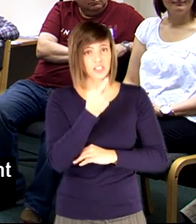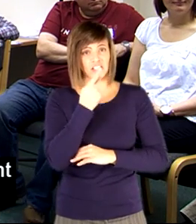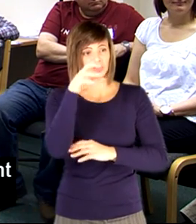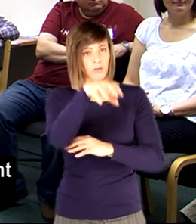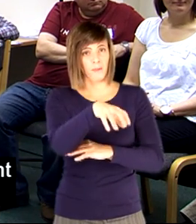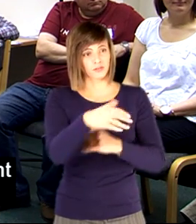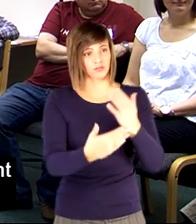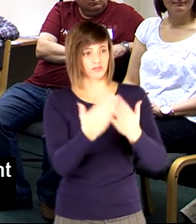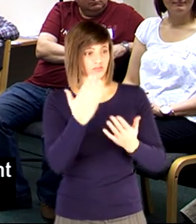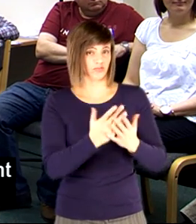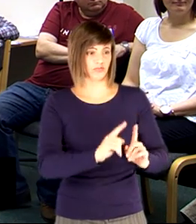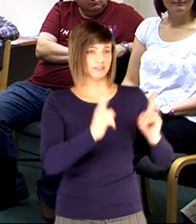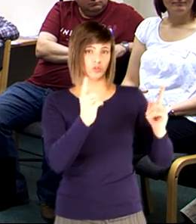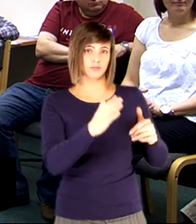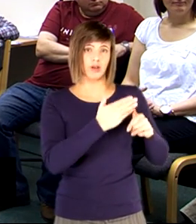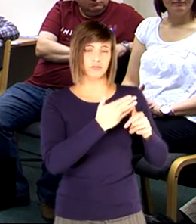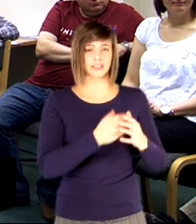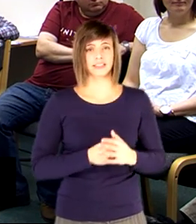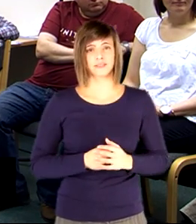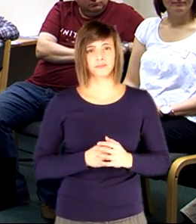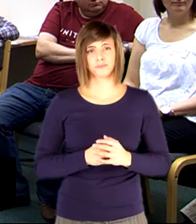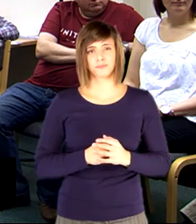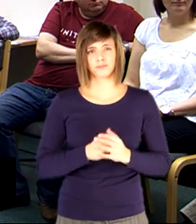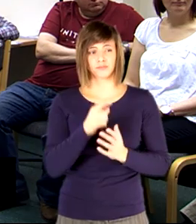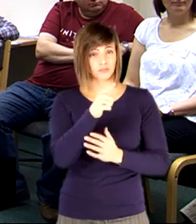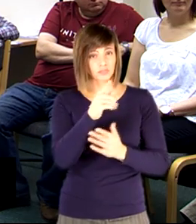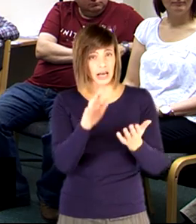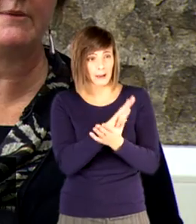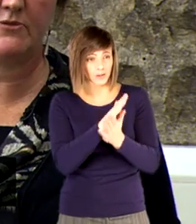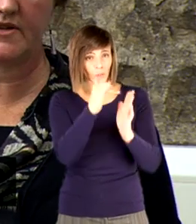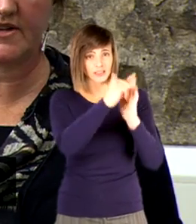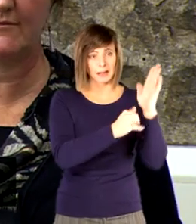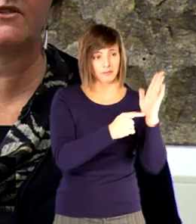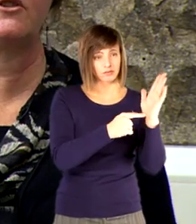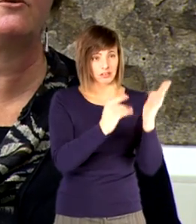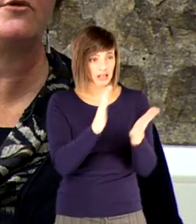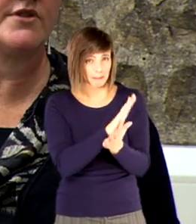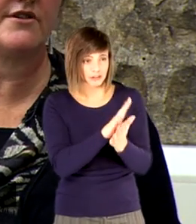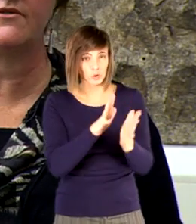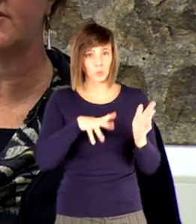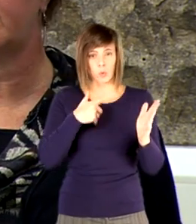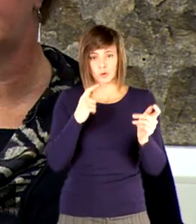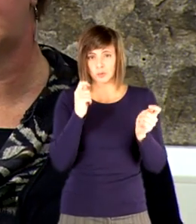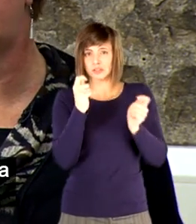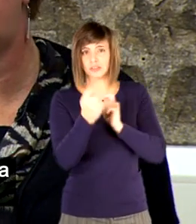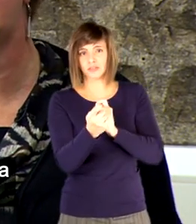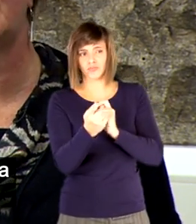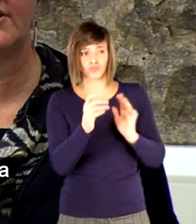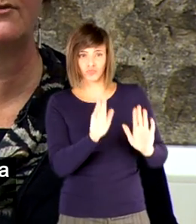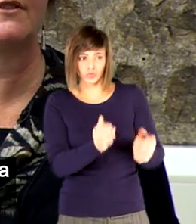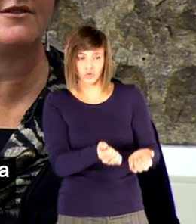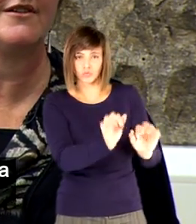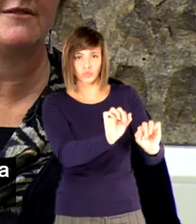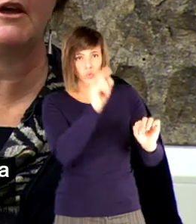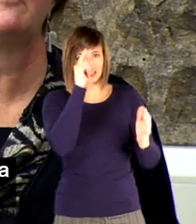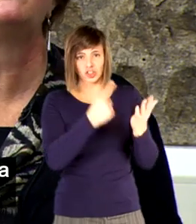department being different from the primary. In practice, if you're really happy with the statement and you don't want to stir things up, then that's up